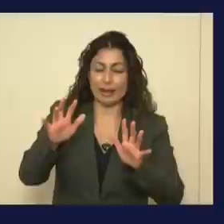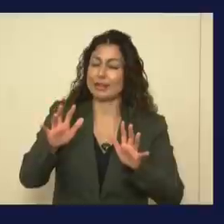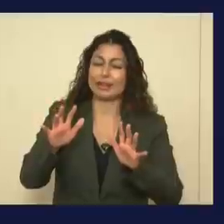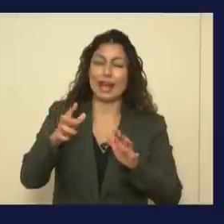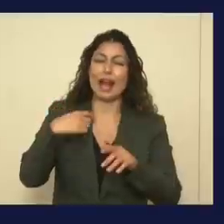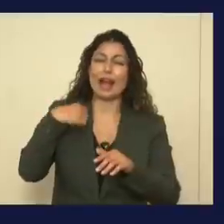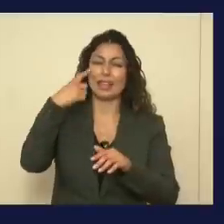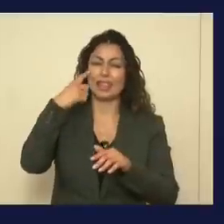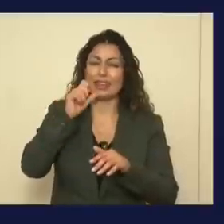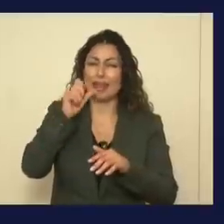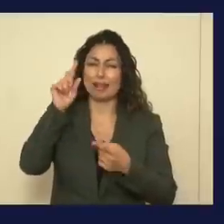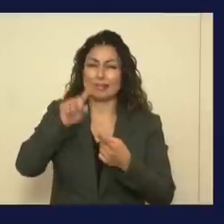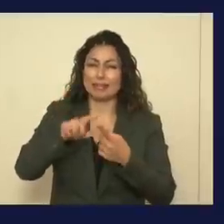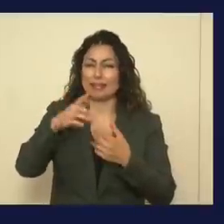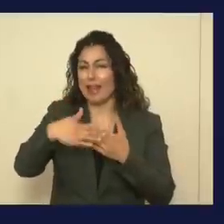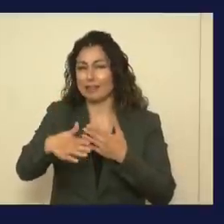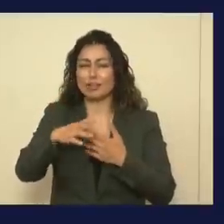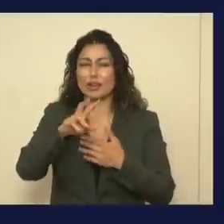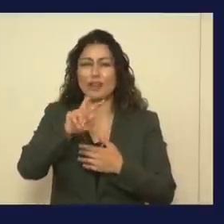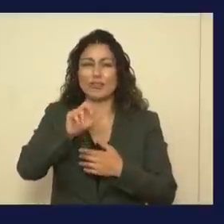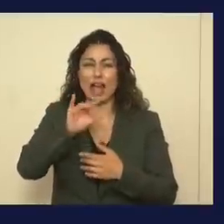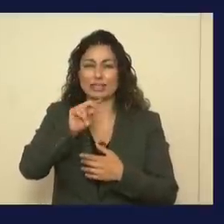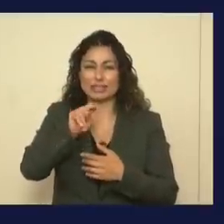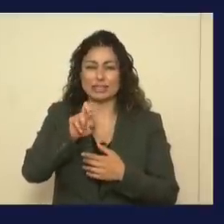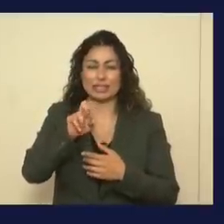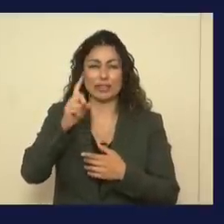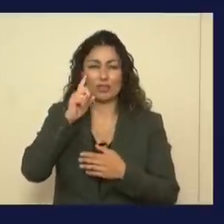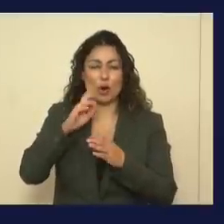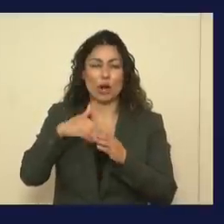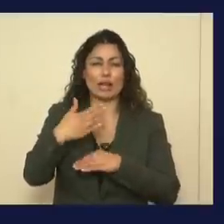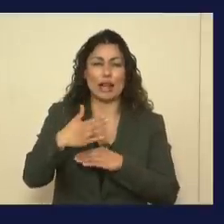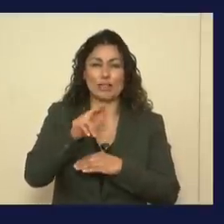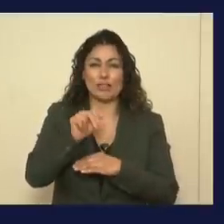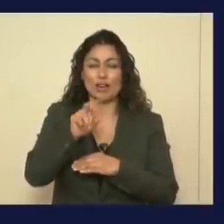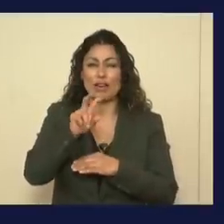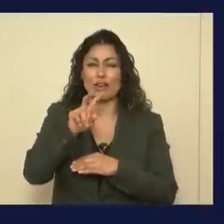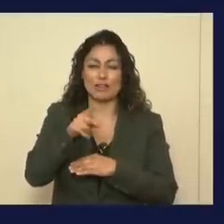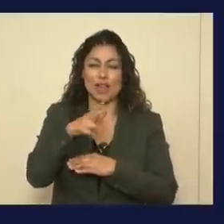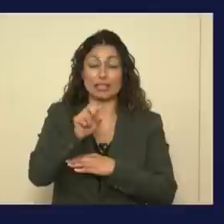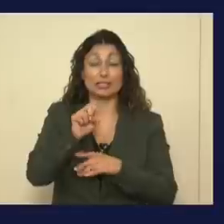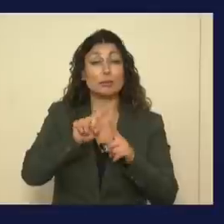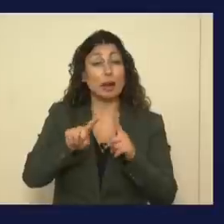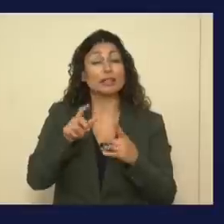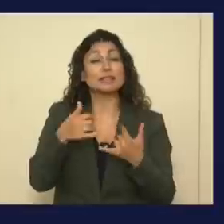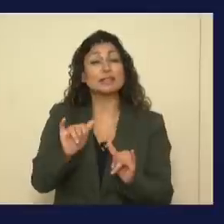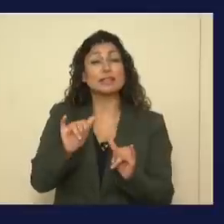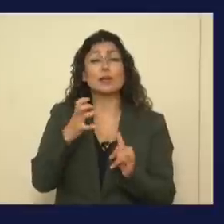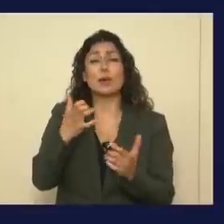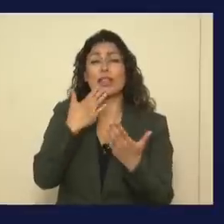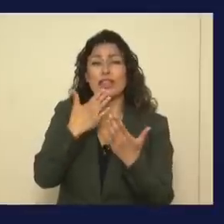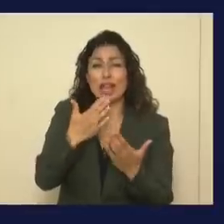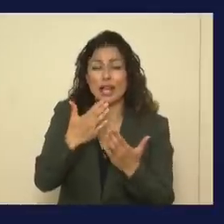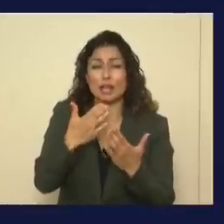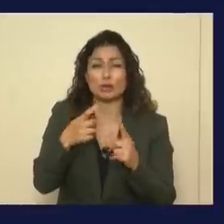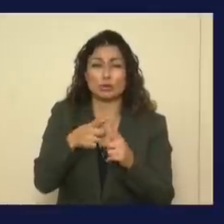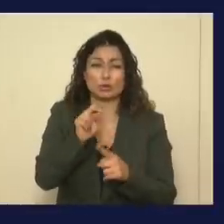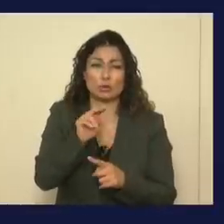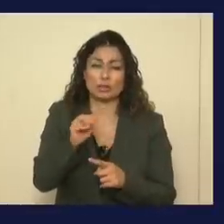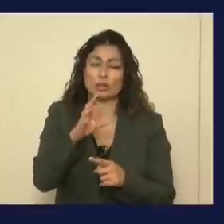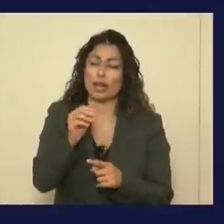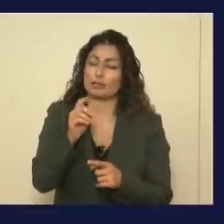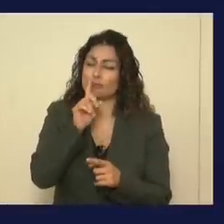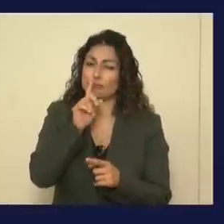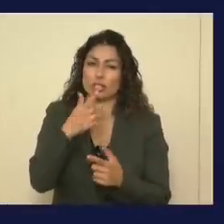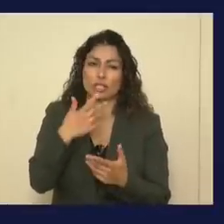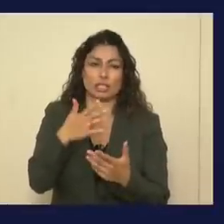can do the kinds of next phases, but it is definitely in the right direction. So thank you, New Mexico, and congratulations. And